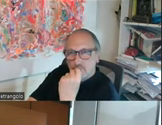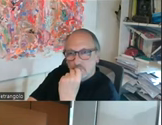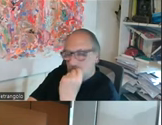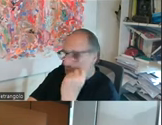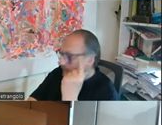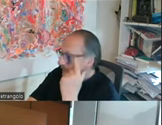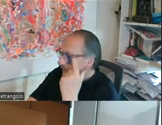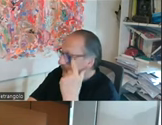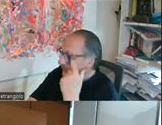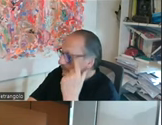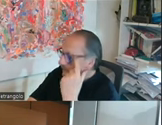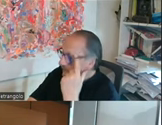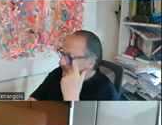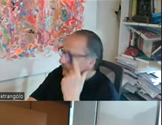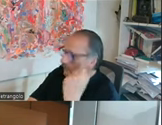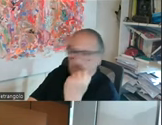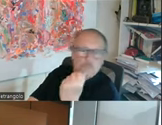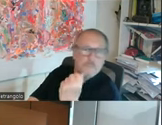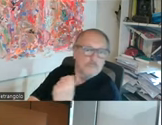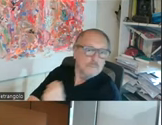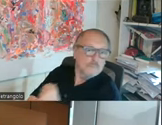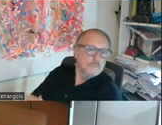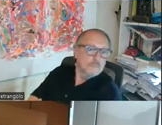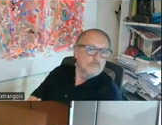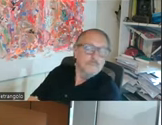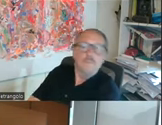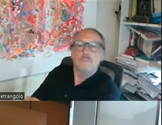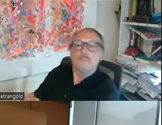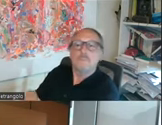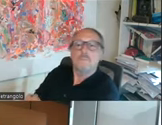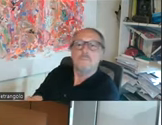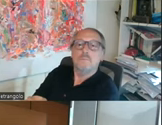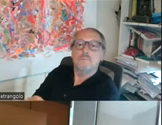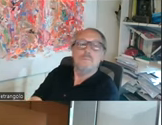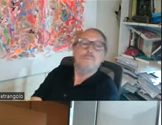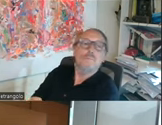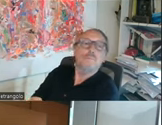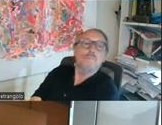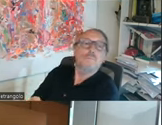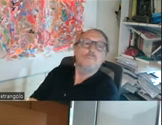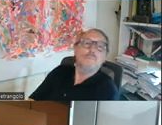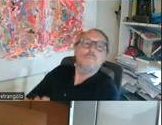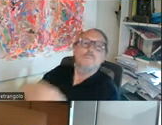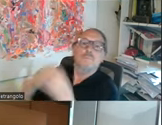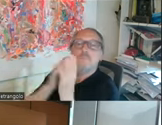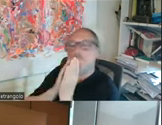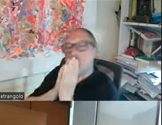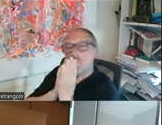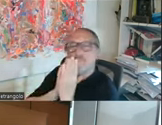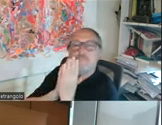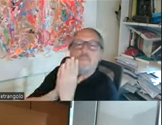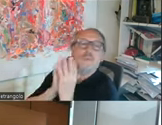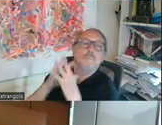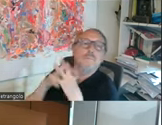wide coverage. This is the third case. And our main message is, our